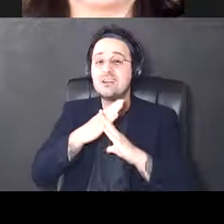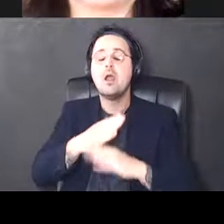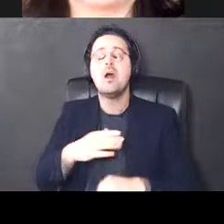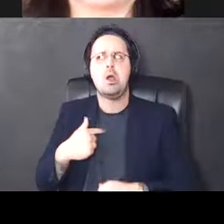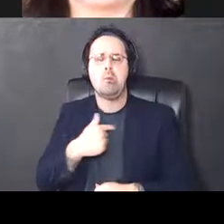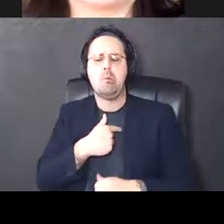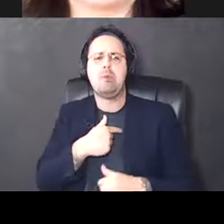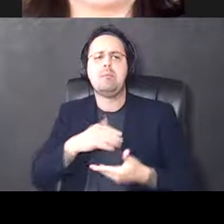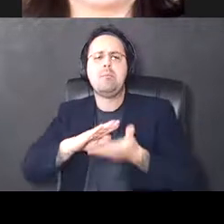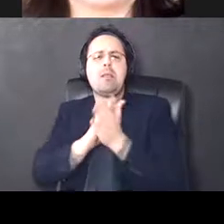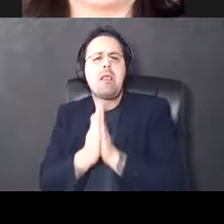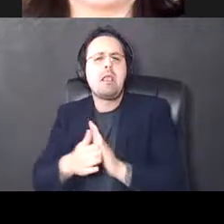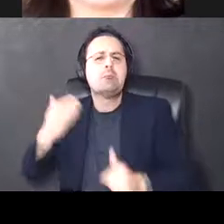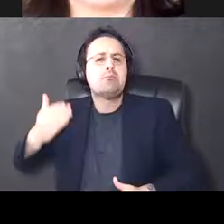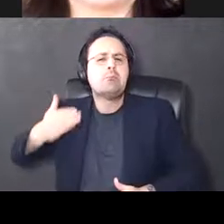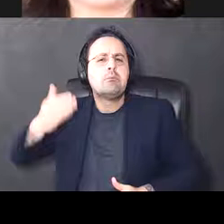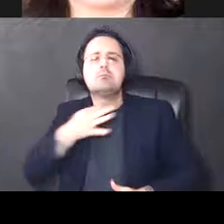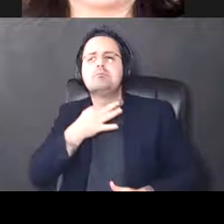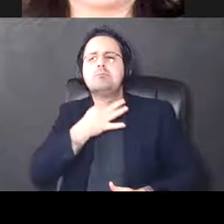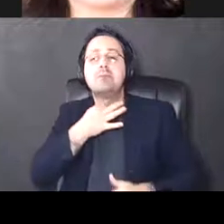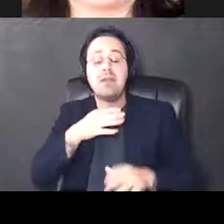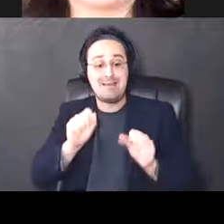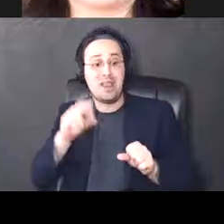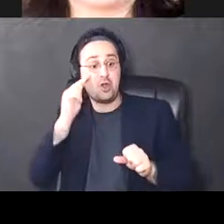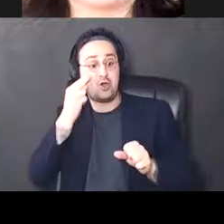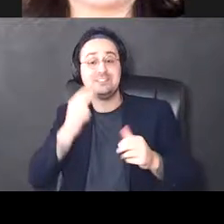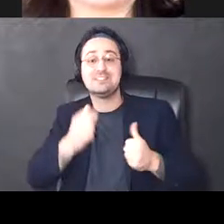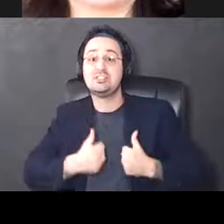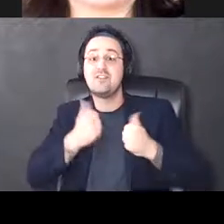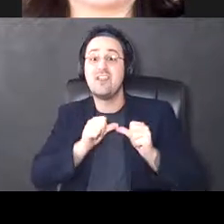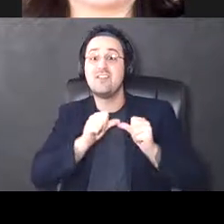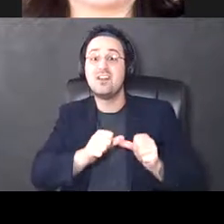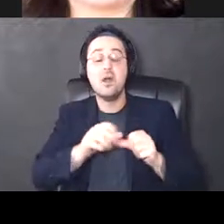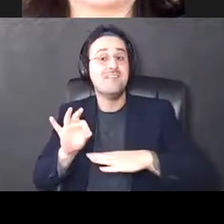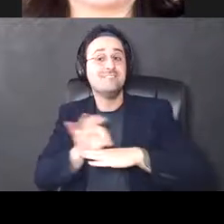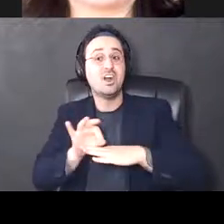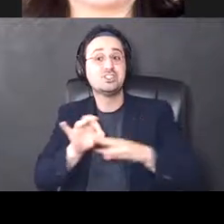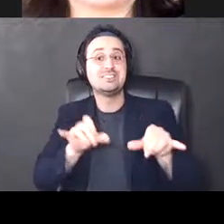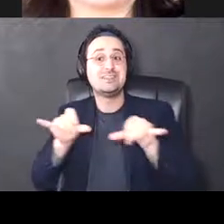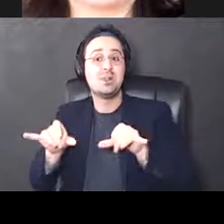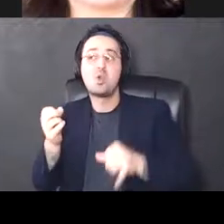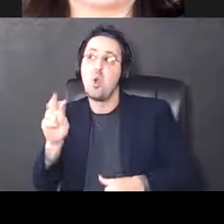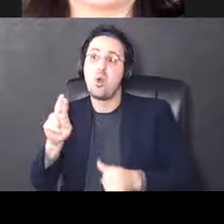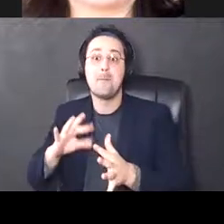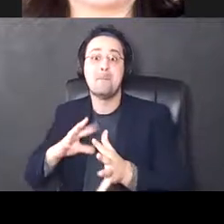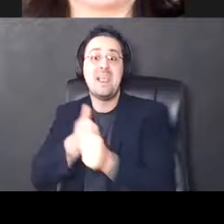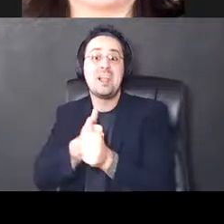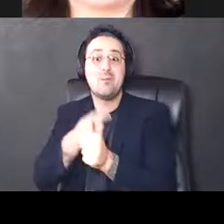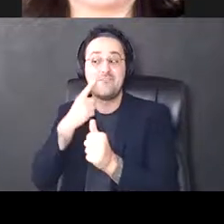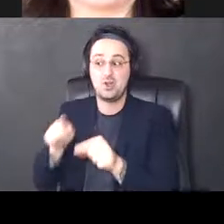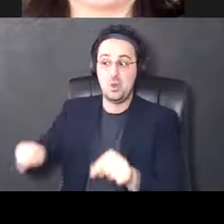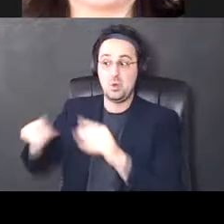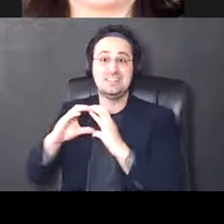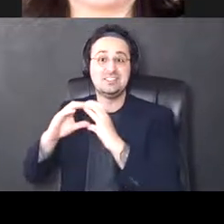want to know is can these neurons that survive function similar or make up for the cells that have